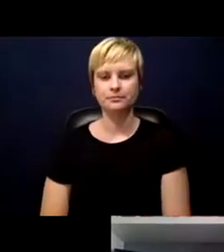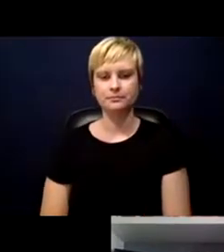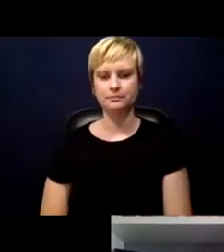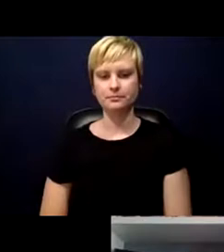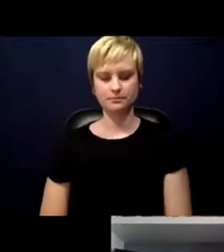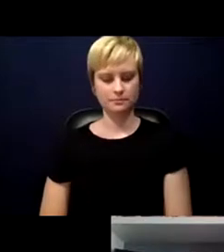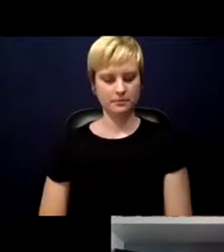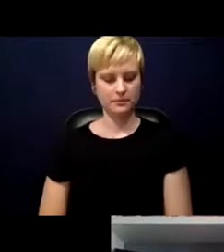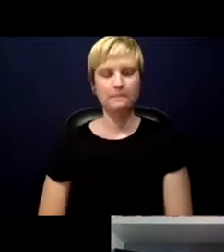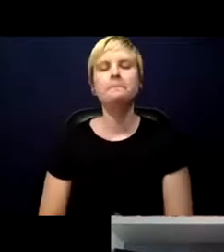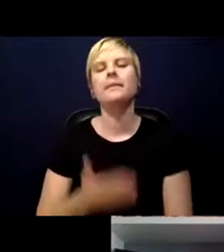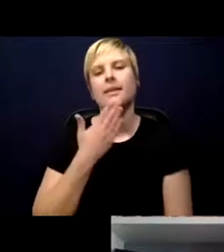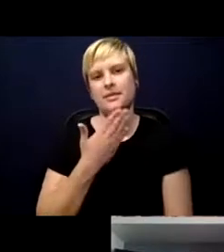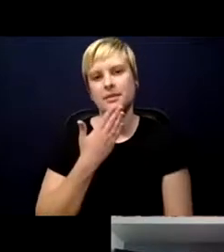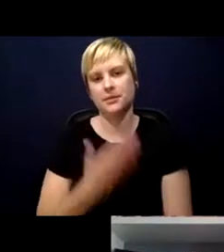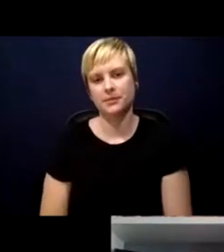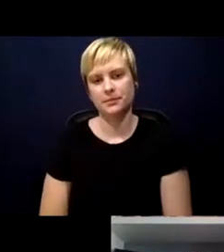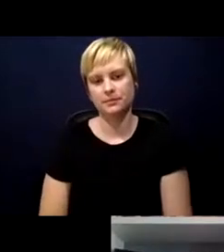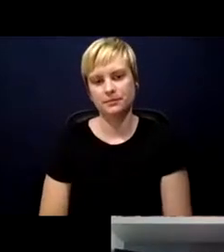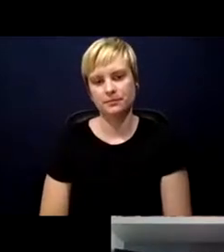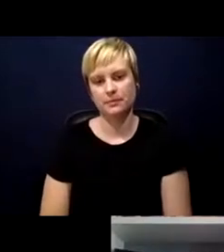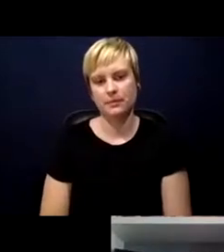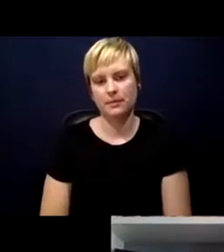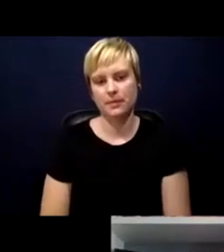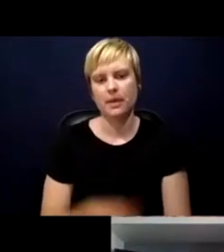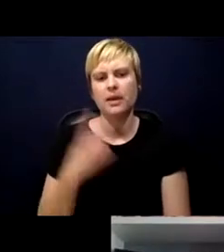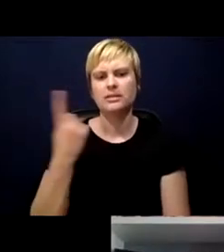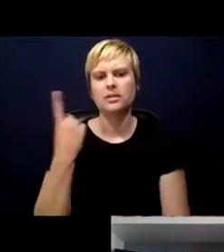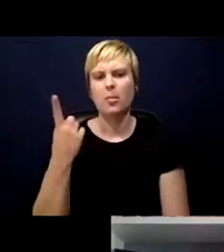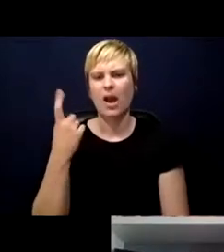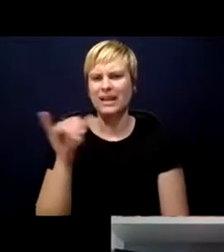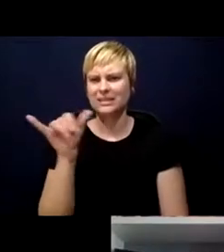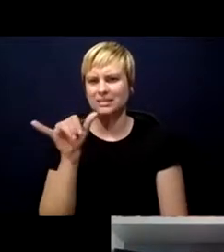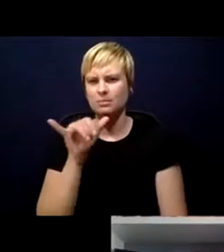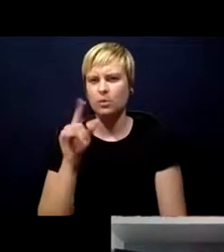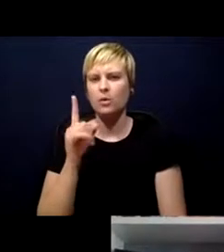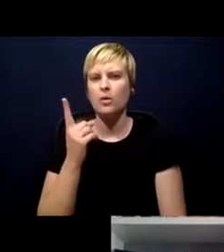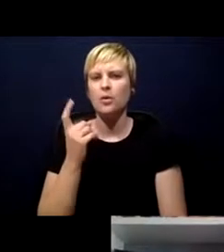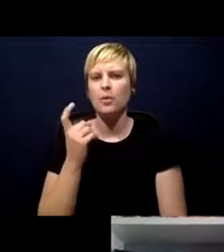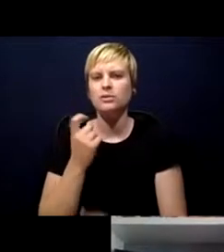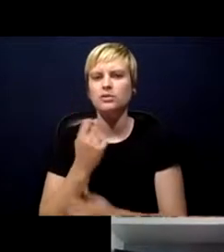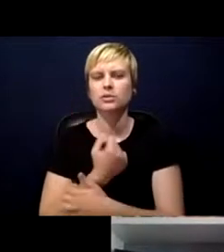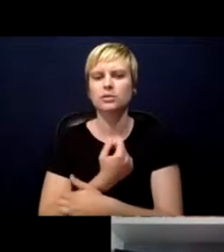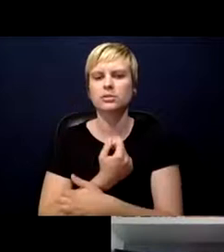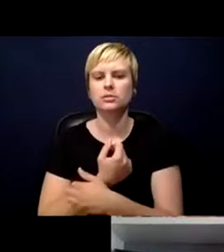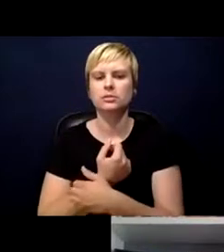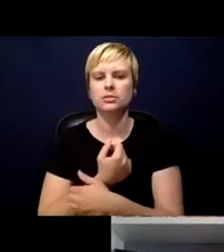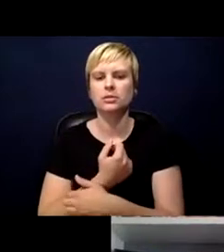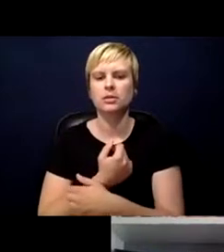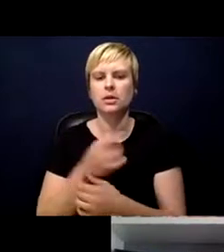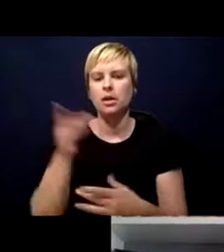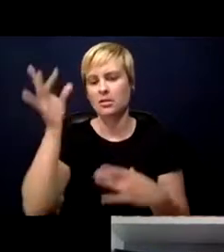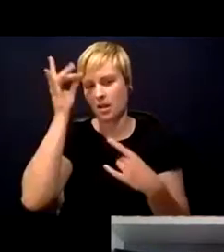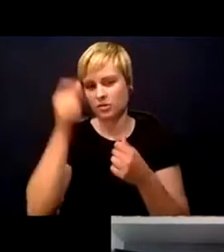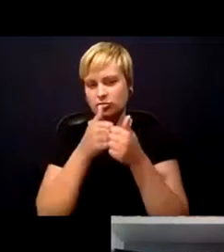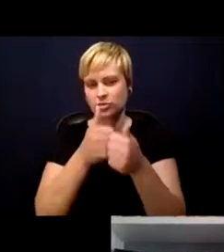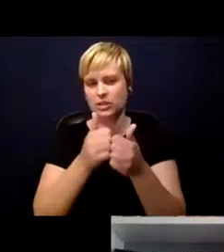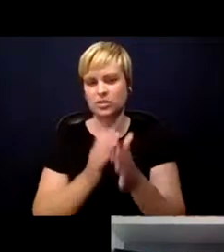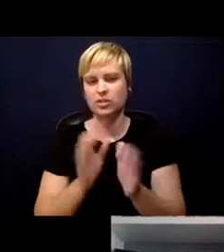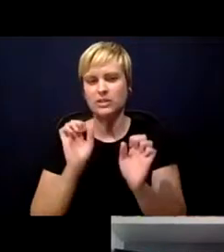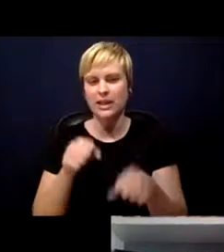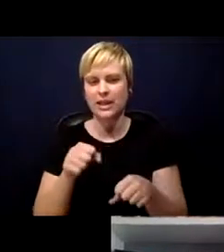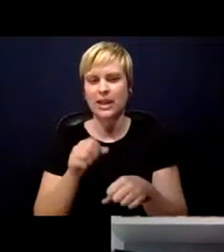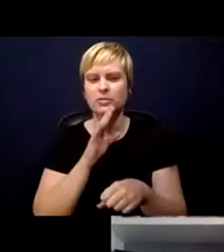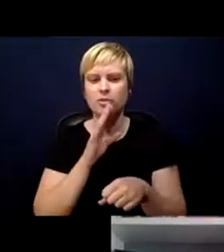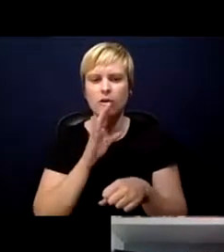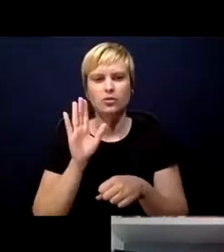Thank you so much. Someone asked a similar question about whether the contact tracers may talk to their primary care physician